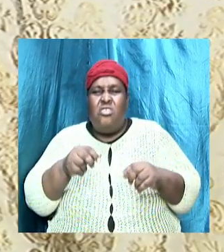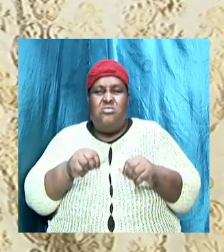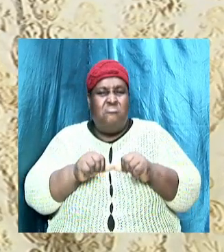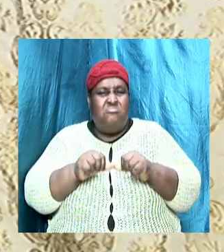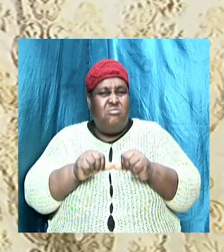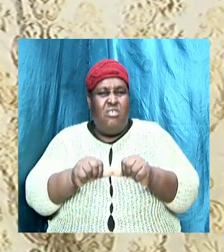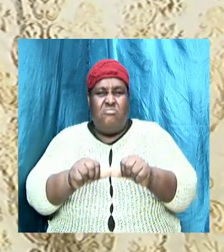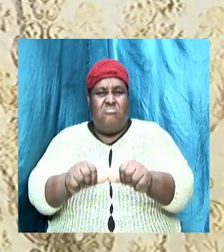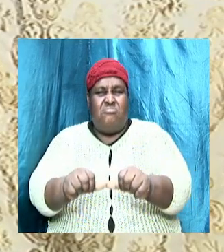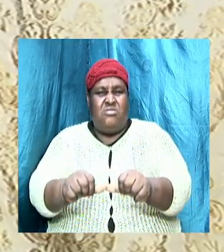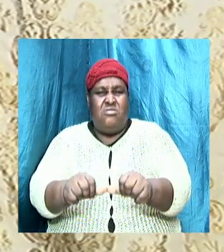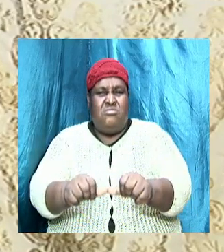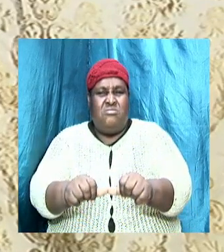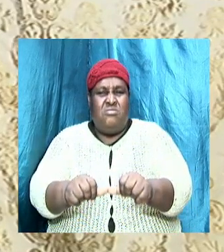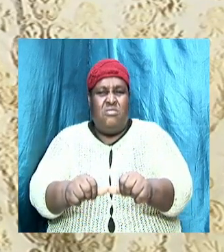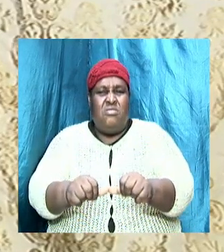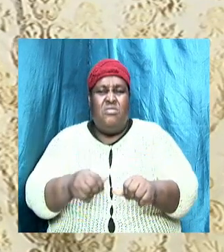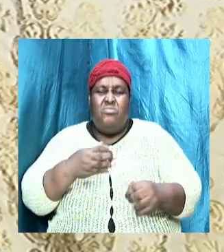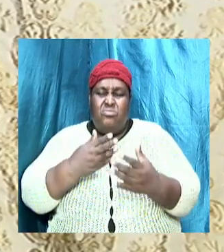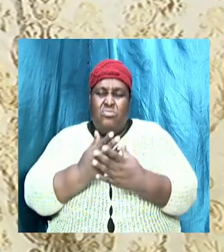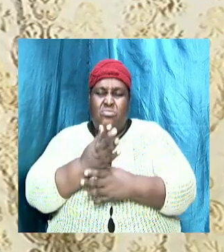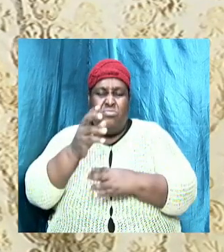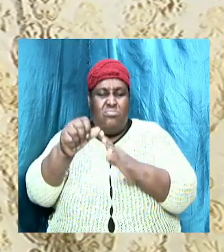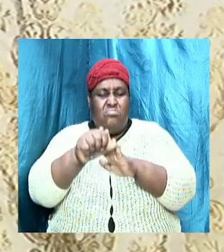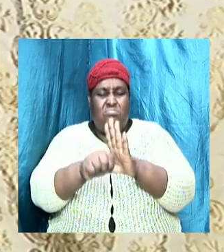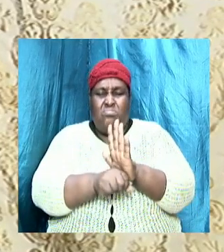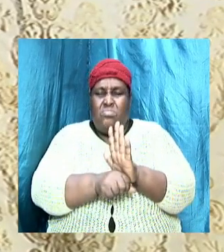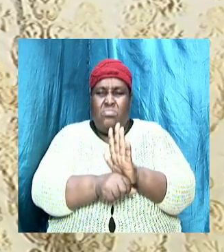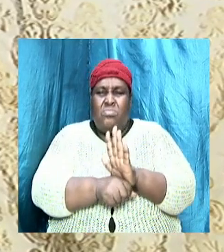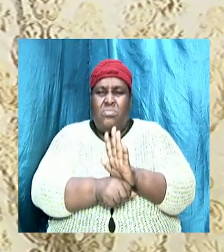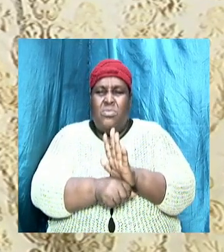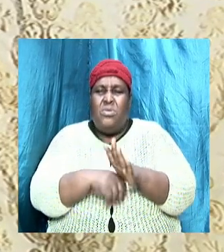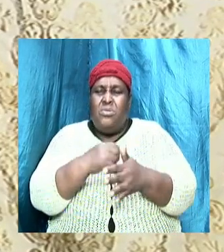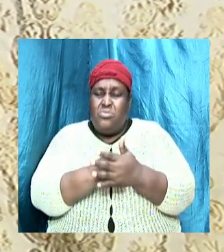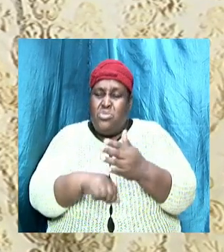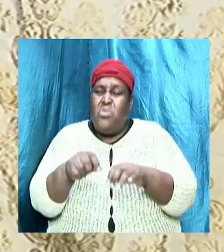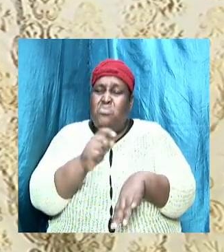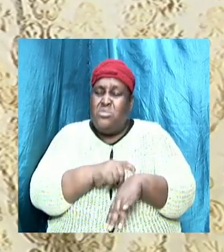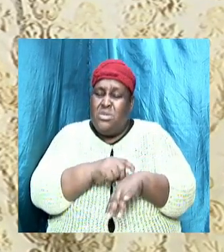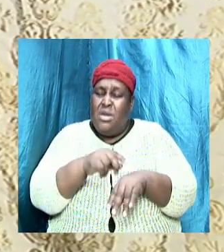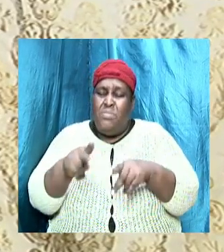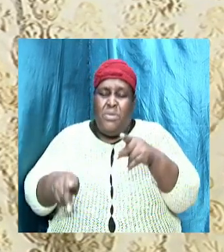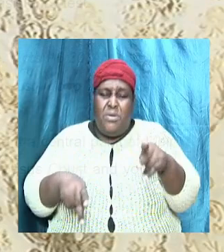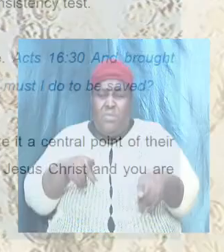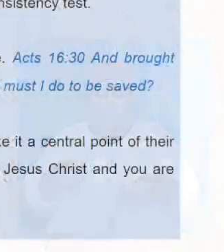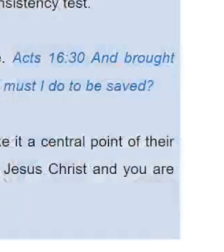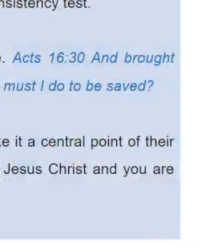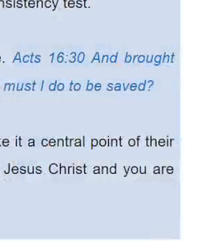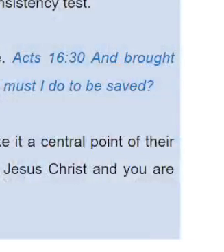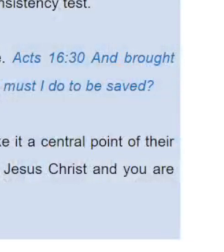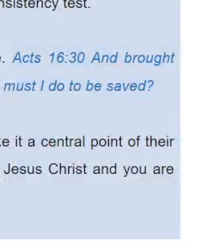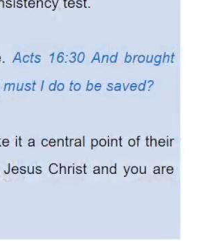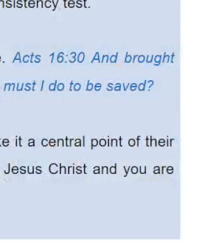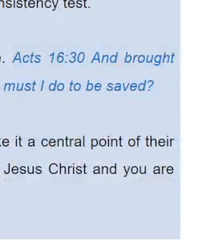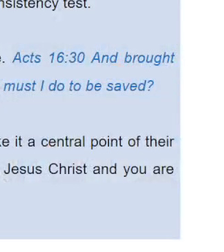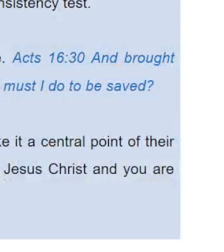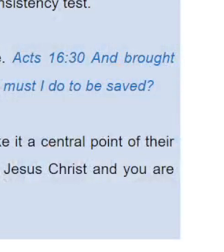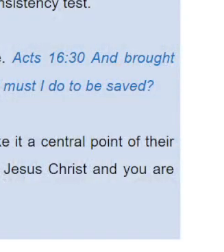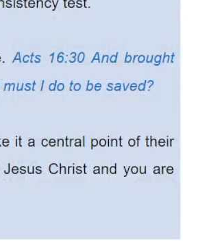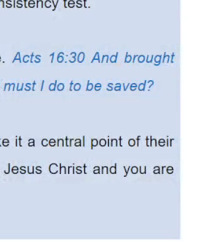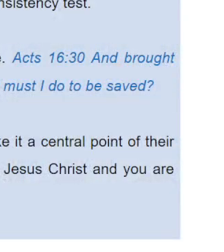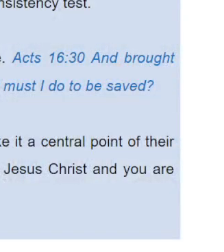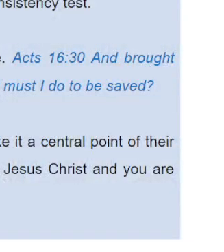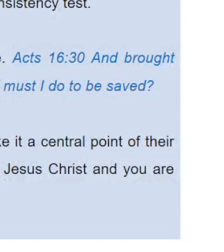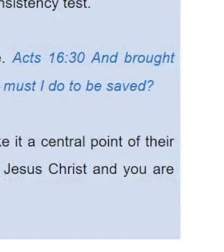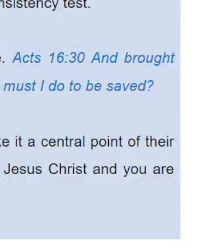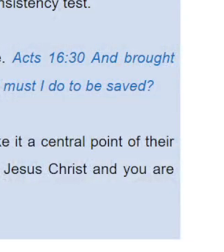False doctrine is inconsistent throughout scriptures. You know, sometimes some folks, you know, they will use one scripture and they